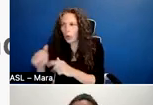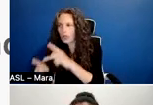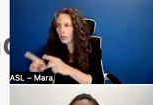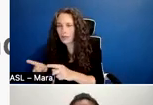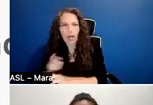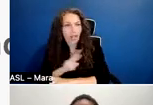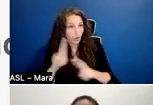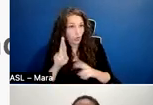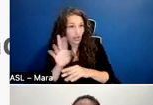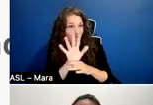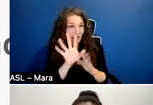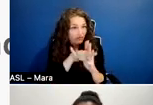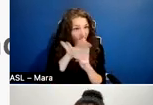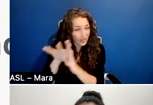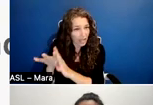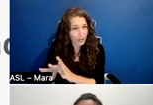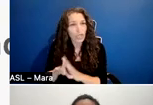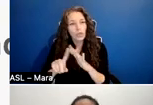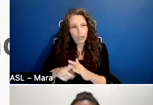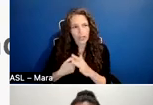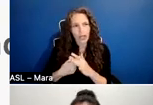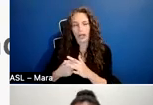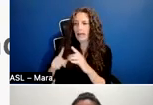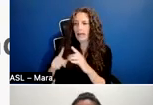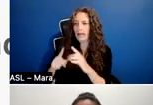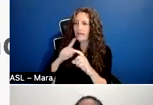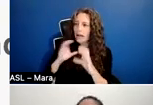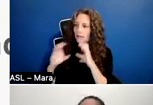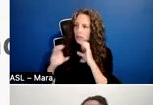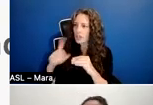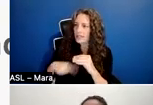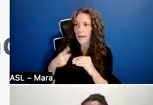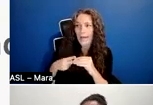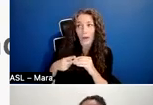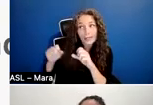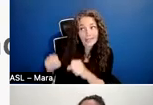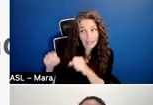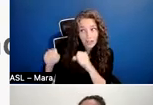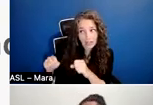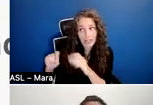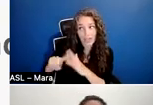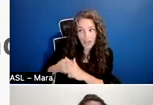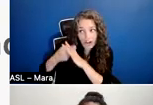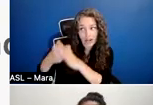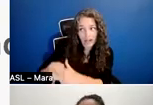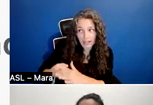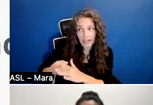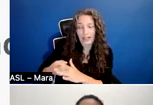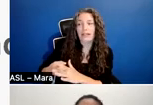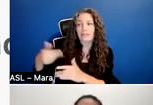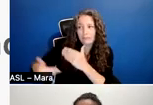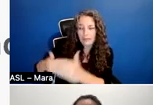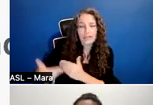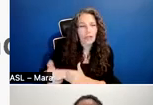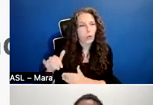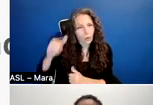explicit conversations about their potential participation for the film. That will be, um, an ongoing conversation that you